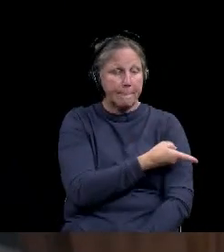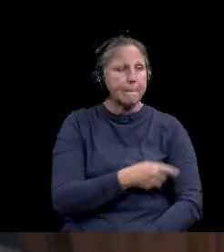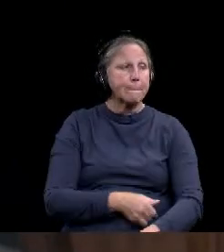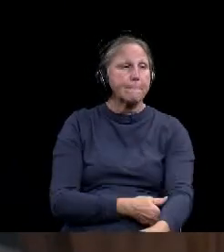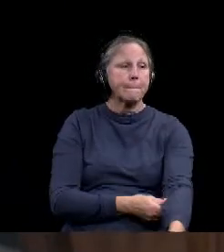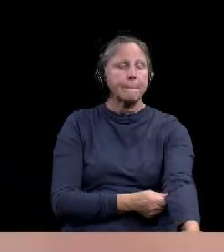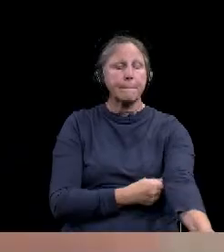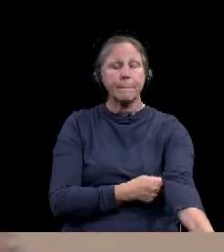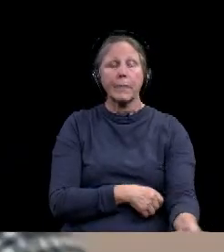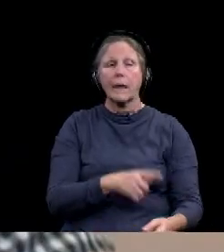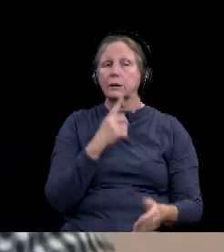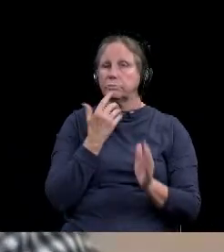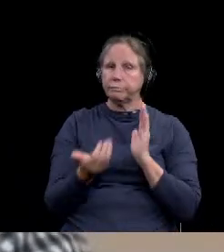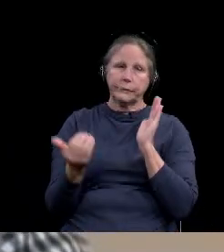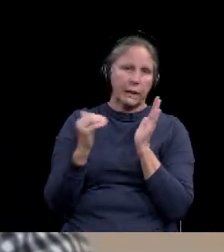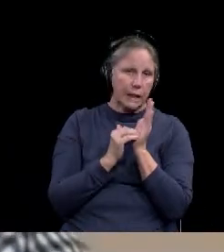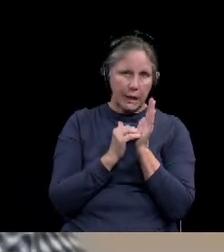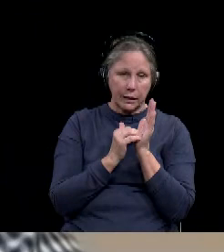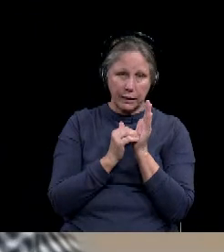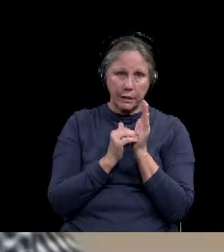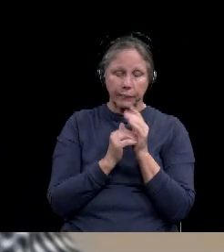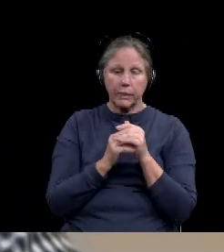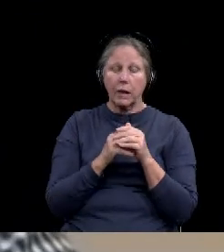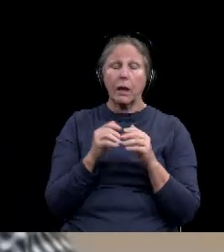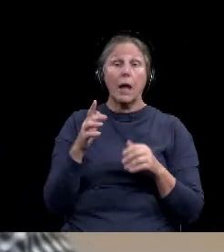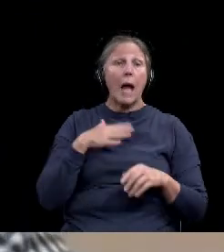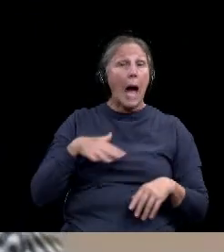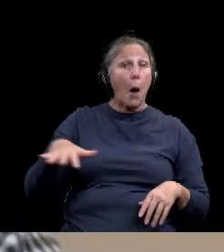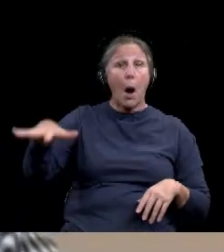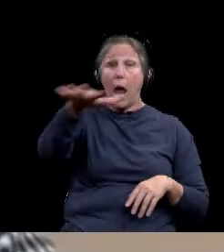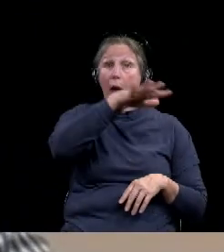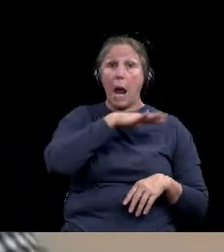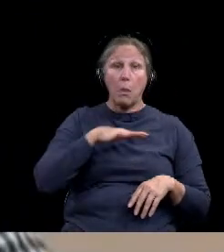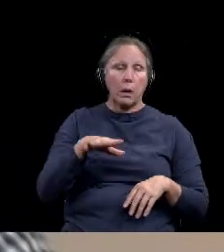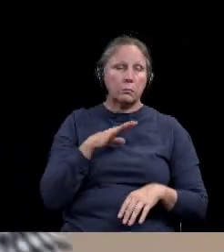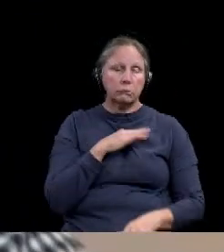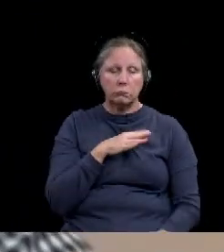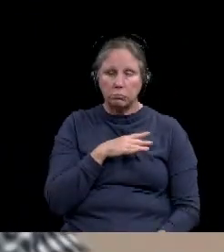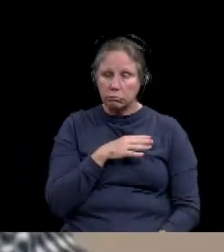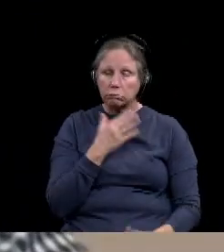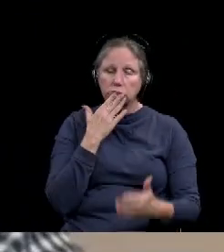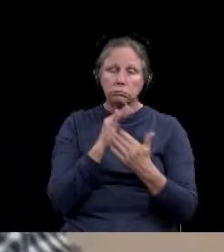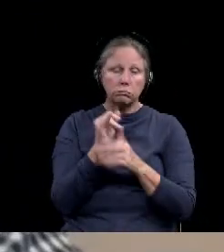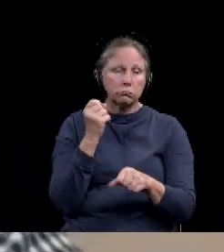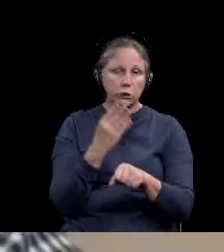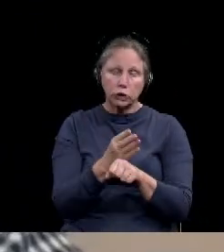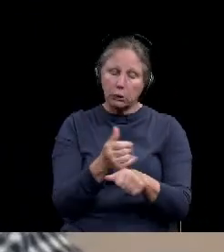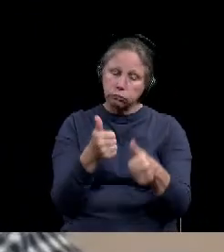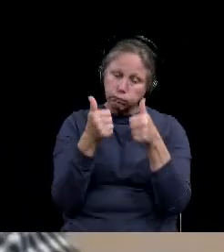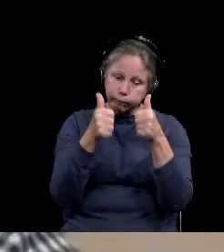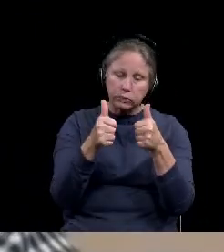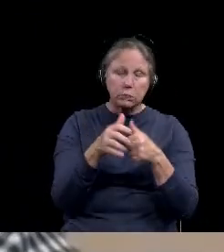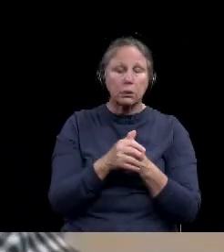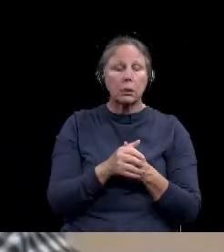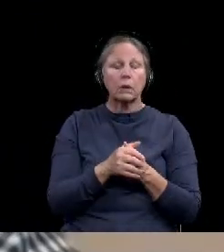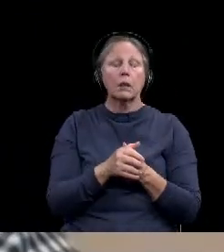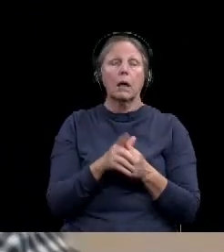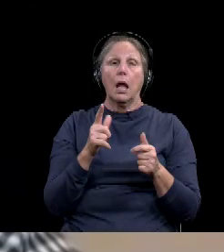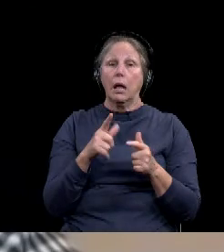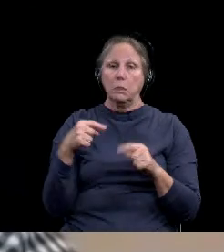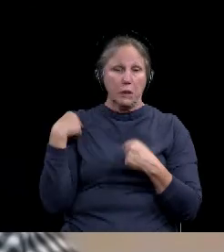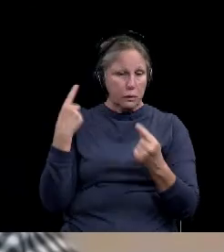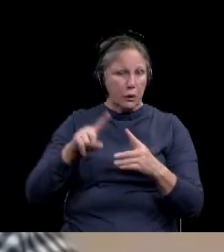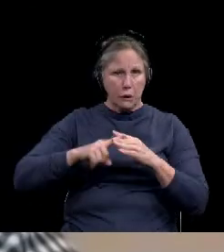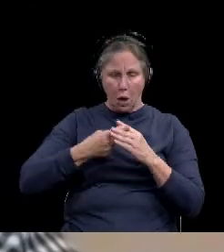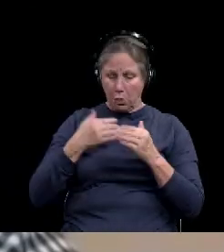I just want to reiterate how well McLennan County is doing as a whole. I mean, we're kind of keeping together through all this really well. Um,